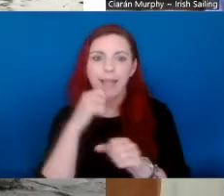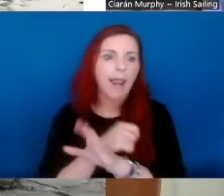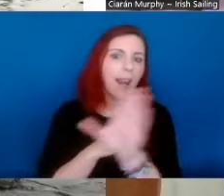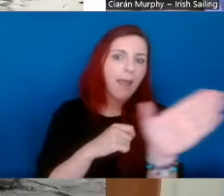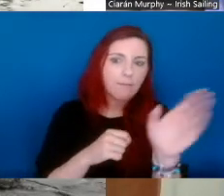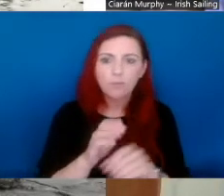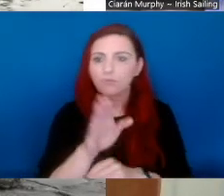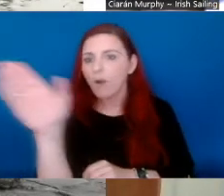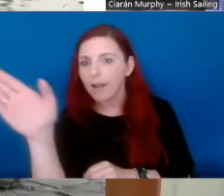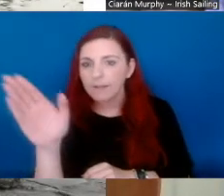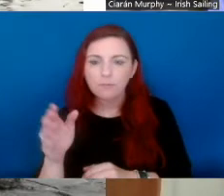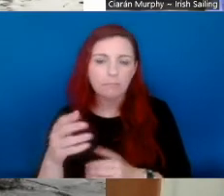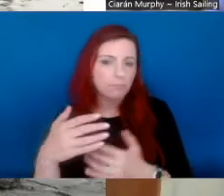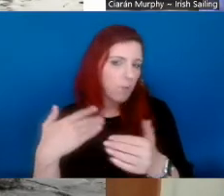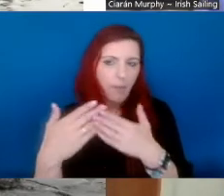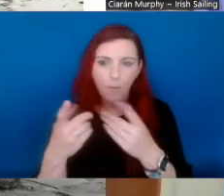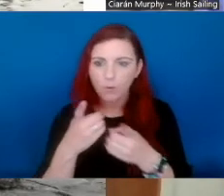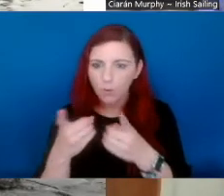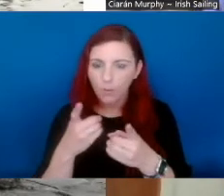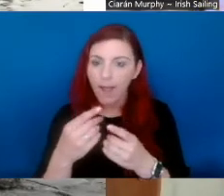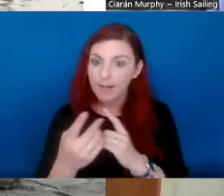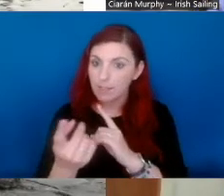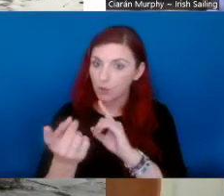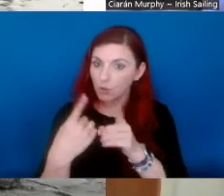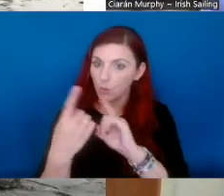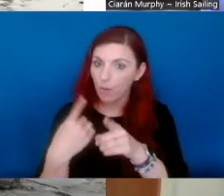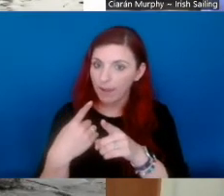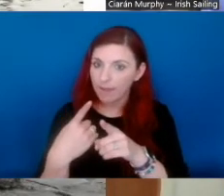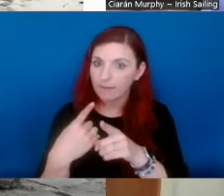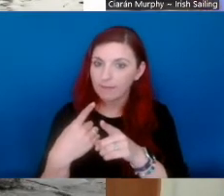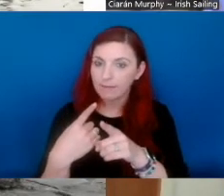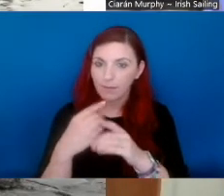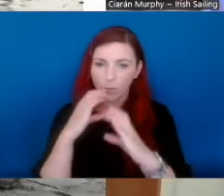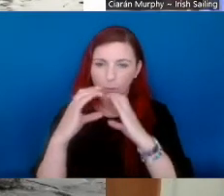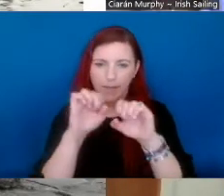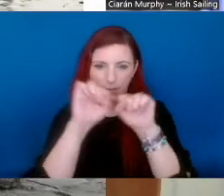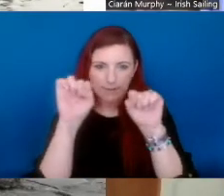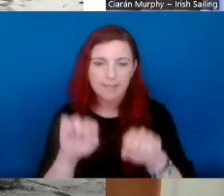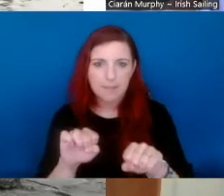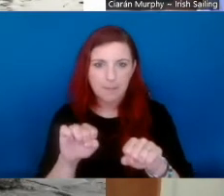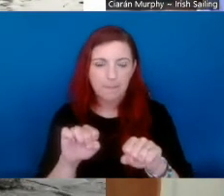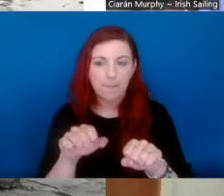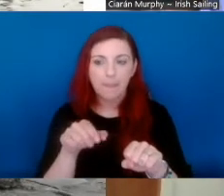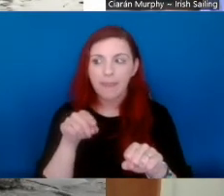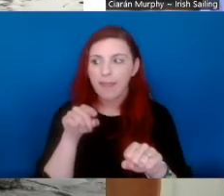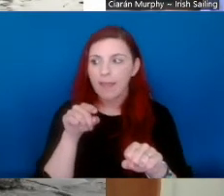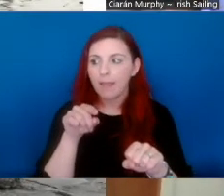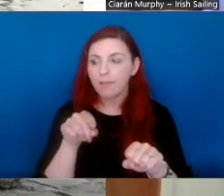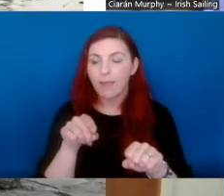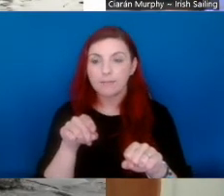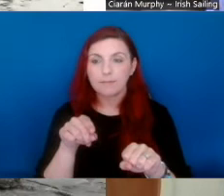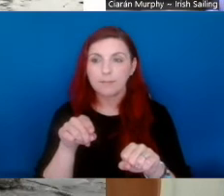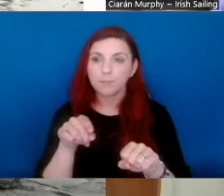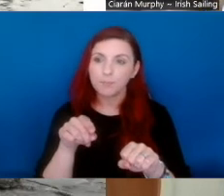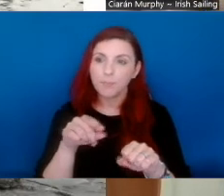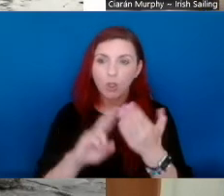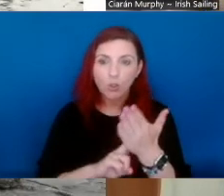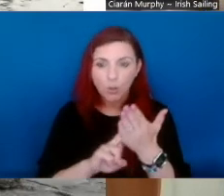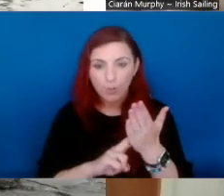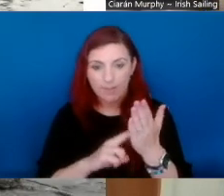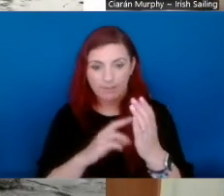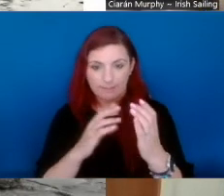this. And it's a two-way communication system using technology. And the facility is using that technology